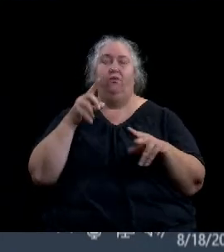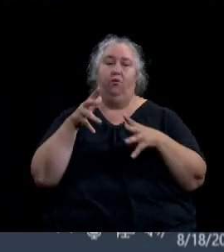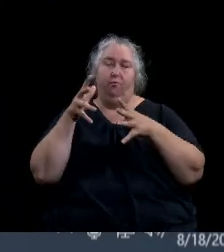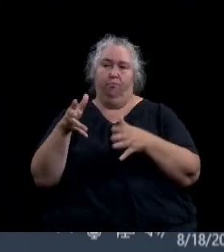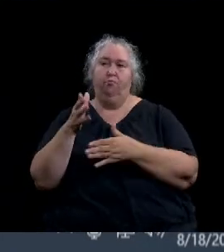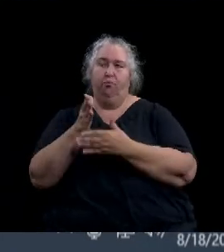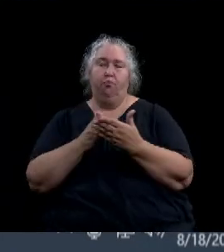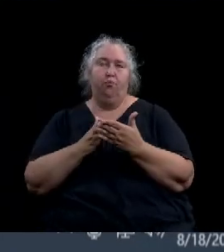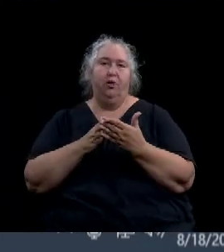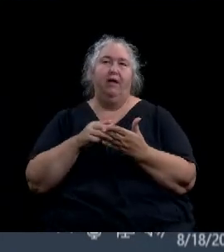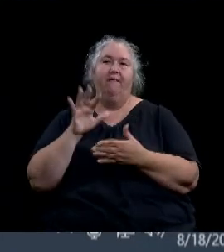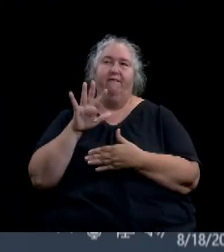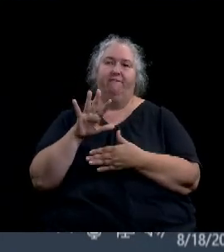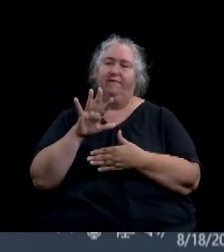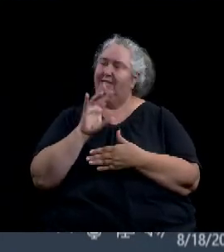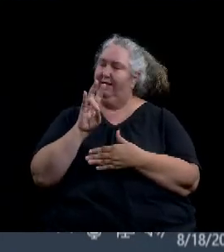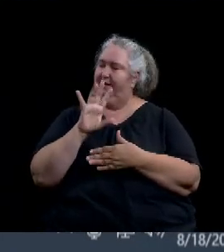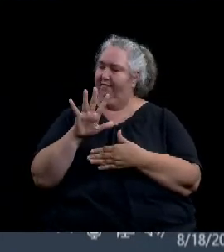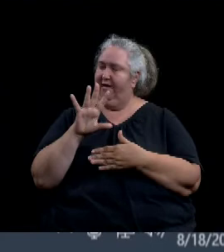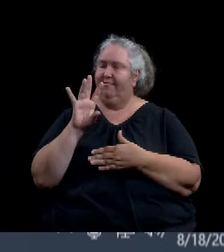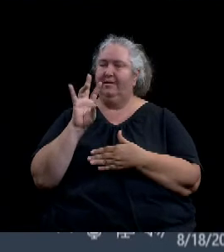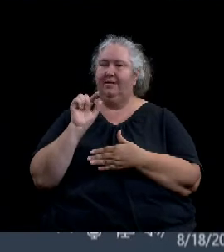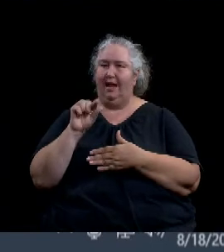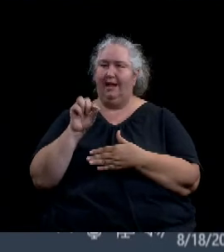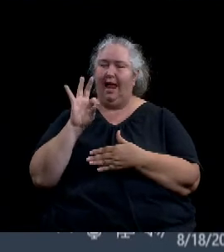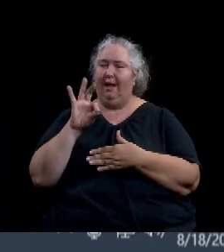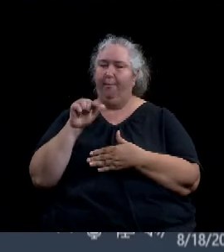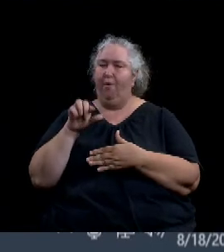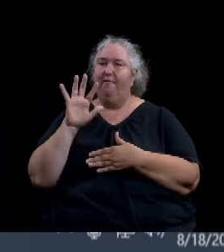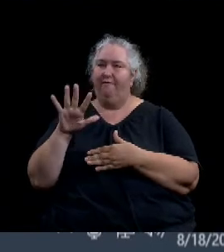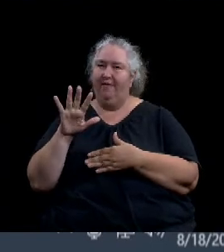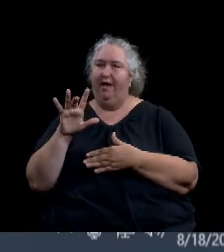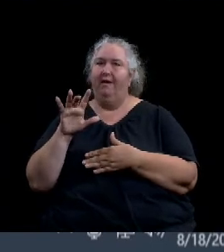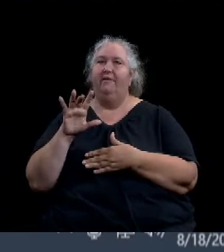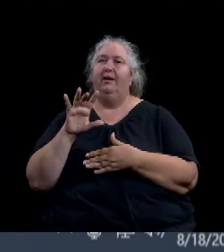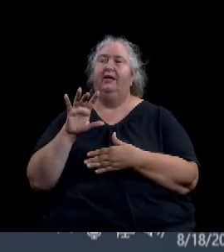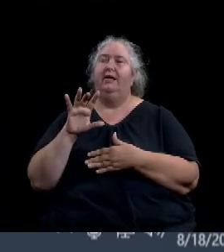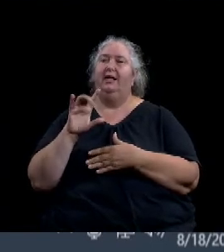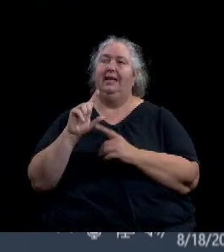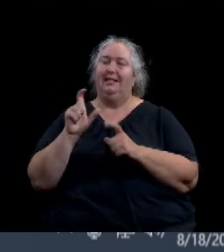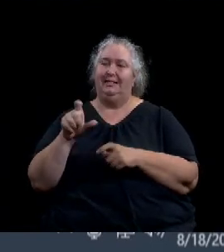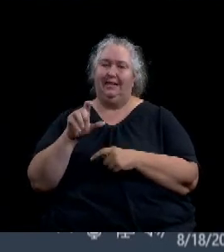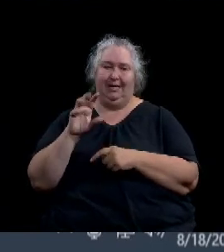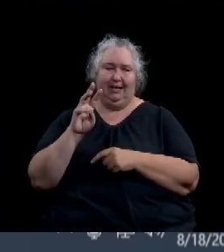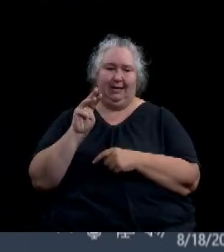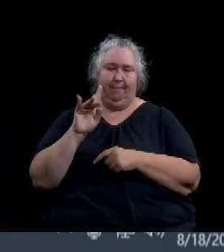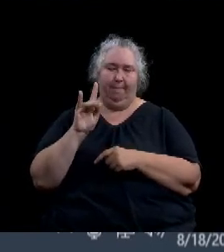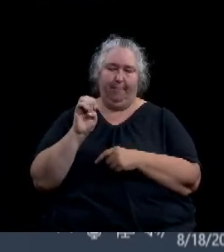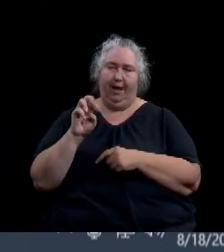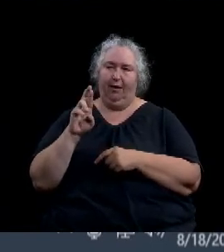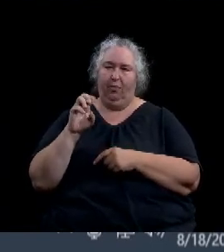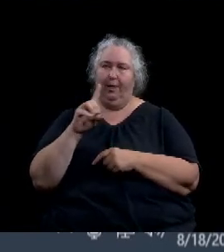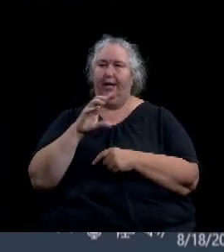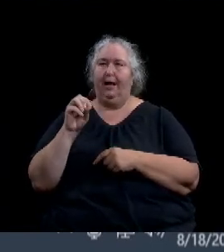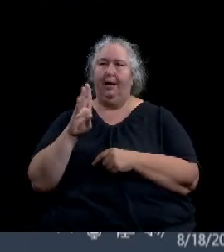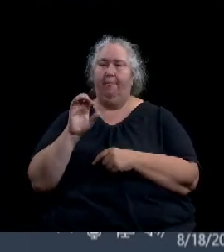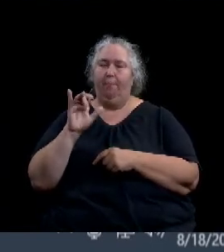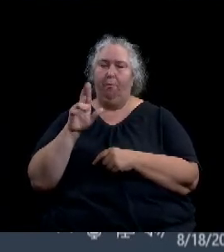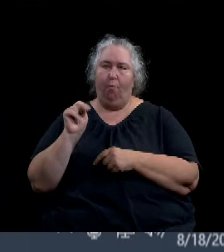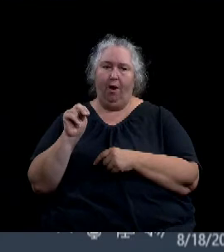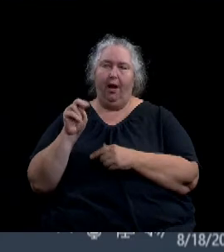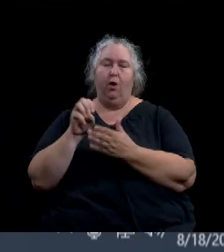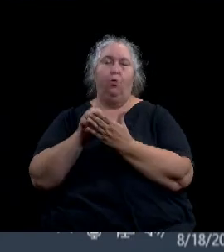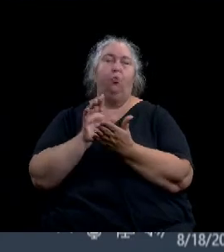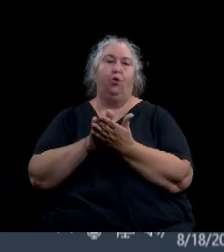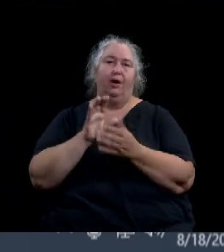in a deed to Mike Rex Lee, aka Michael Lee, and Brian Paul Ford, recorded in McLennan County clerks document, 2-0-0